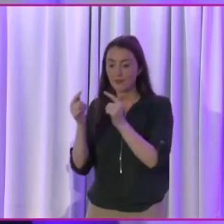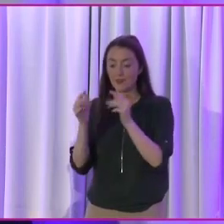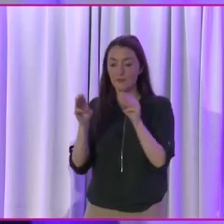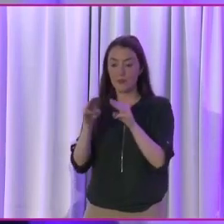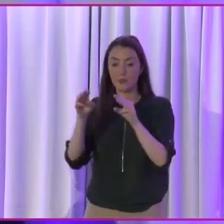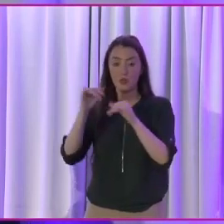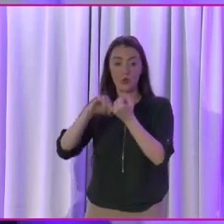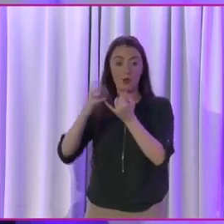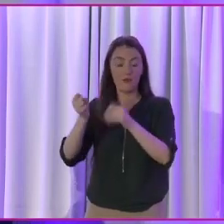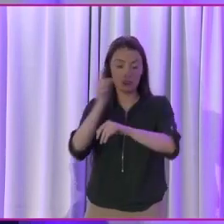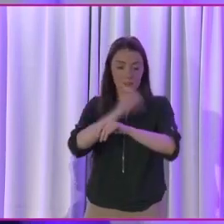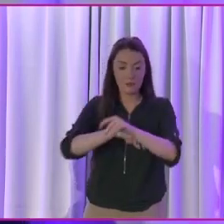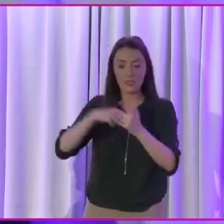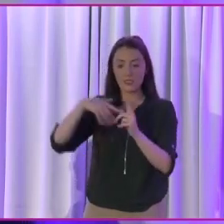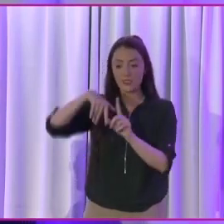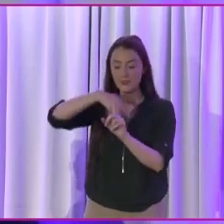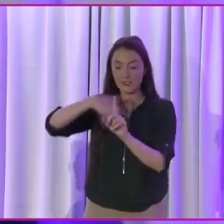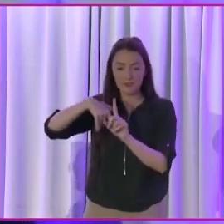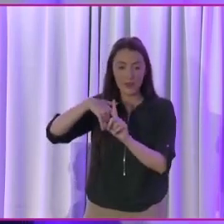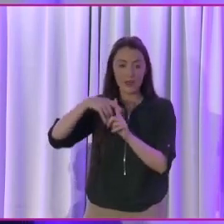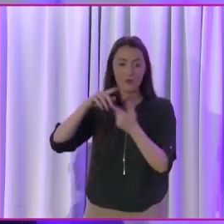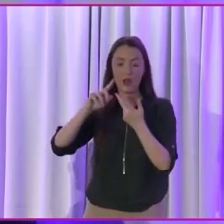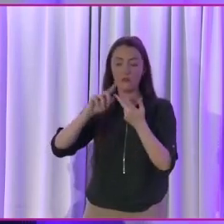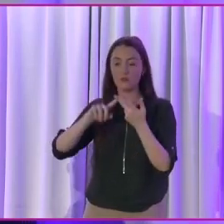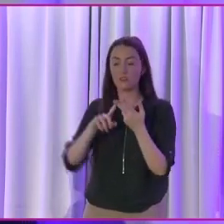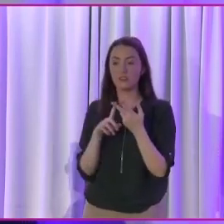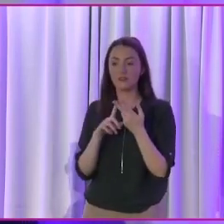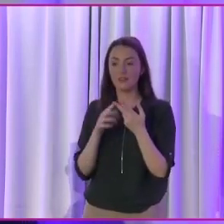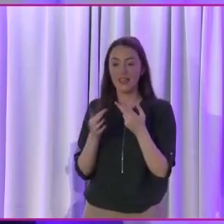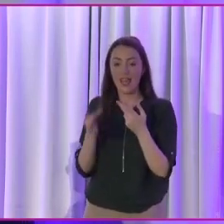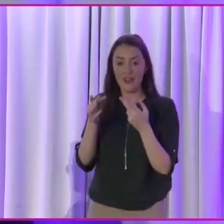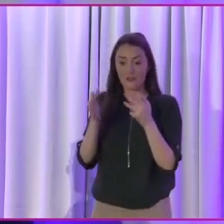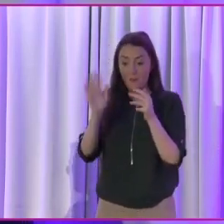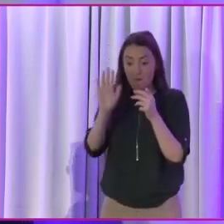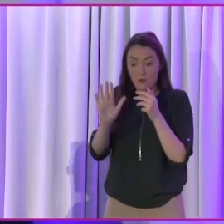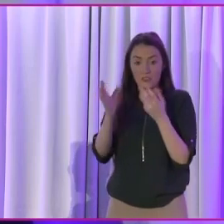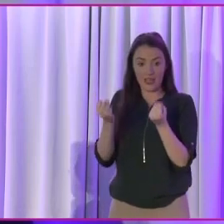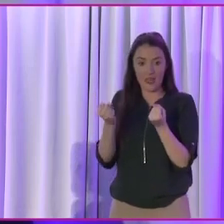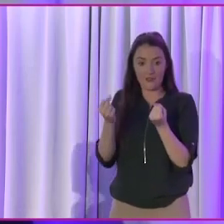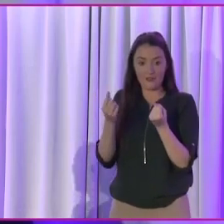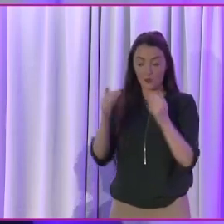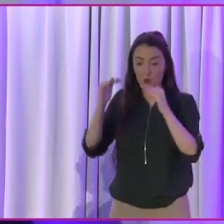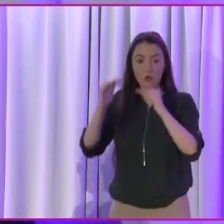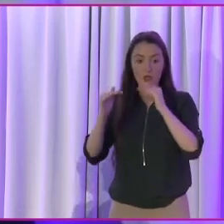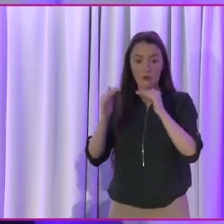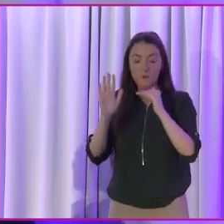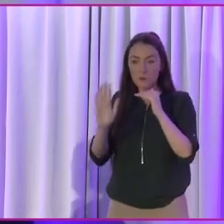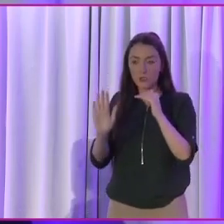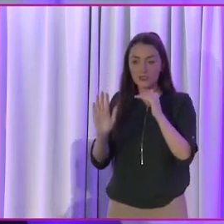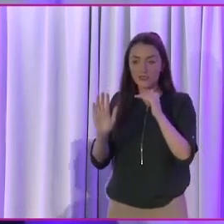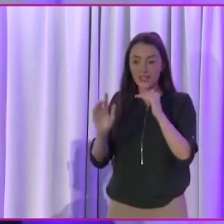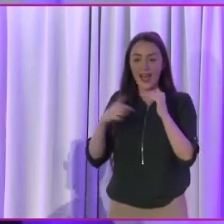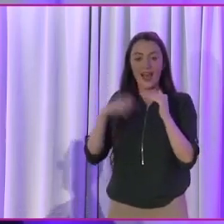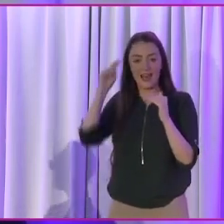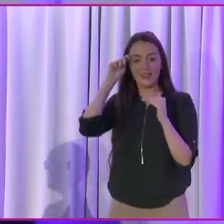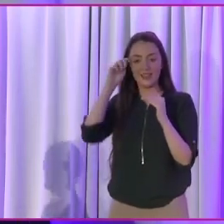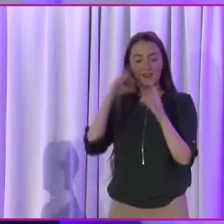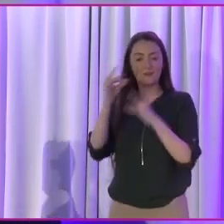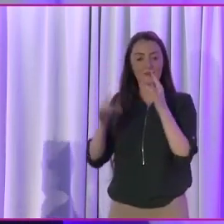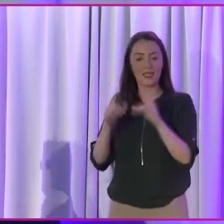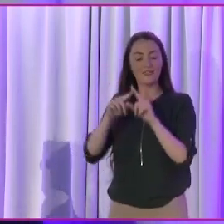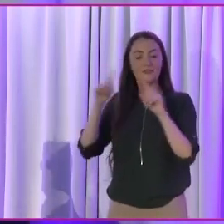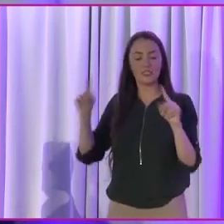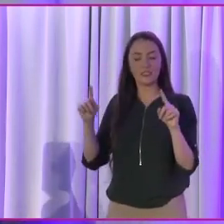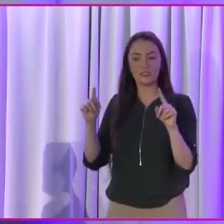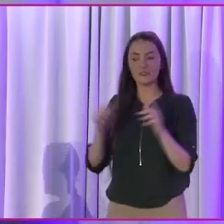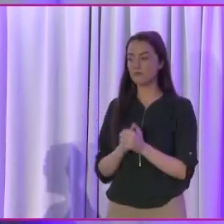background to actually stand for election. But if that was a requirement, if that was a quota, well, I think that would make a difference. Would you agree, Ivana?